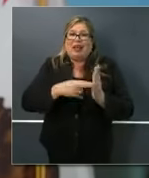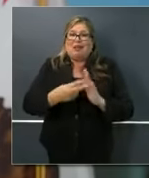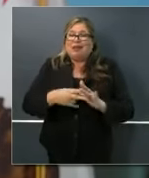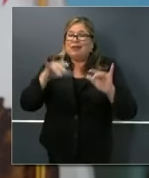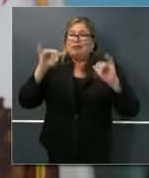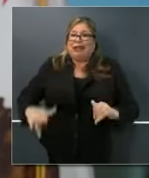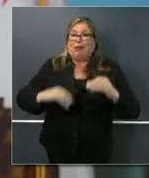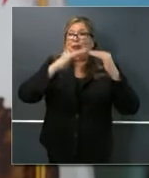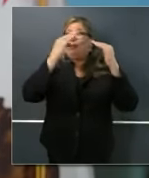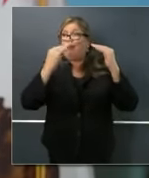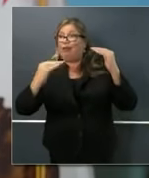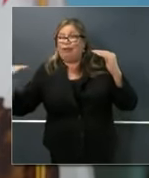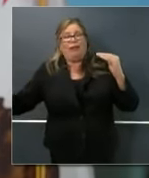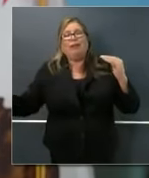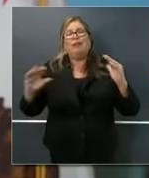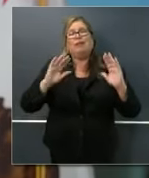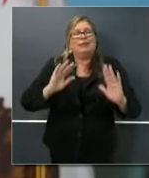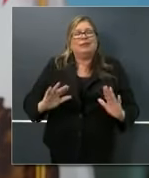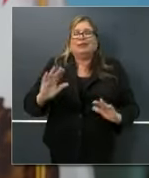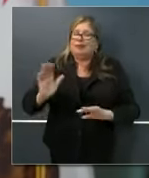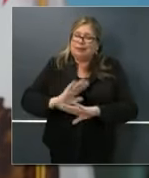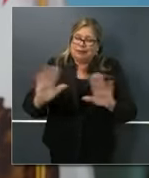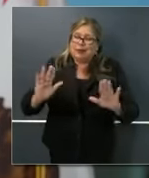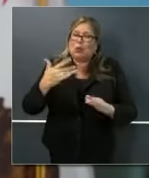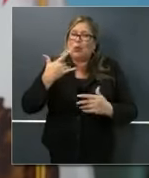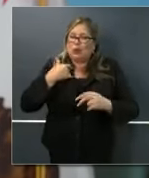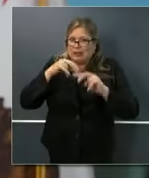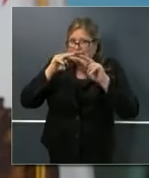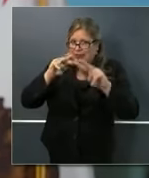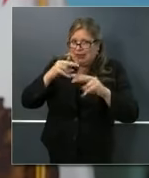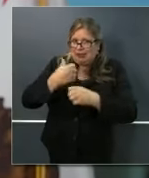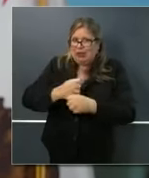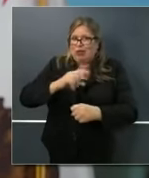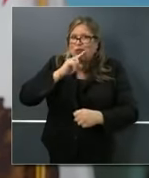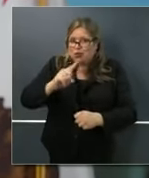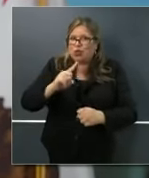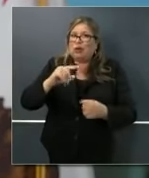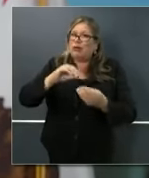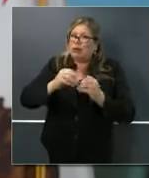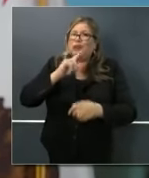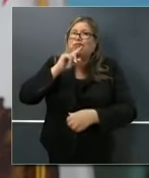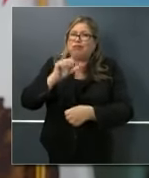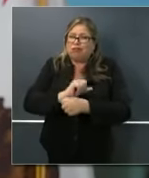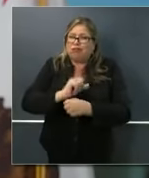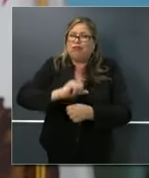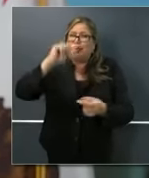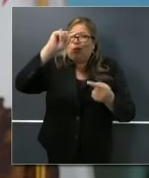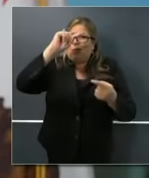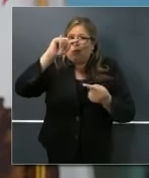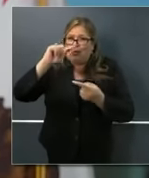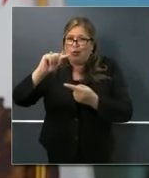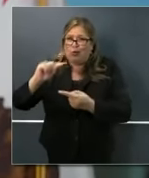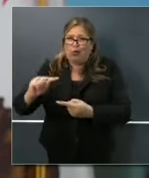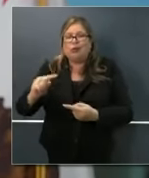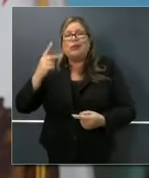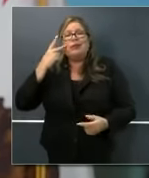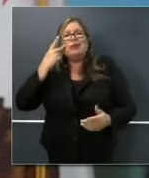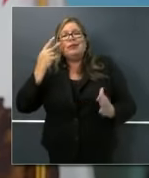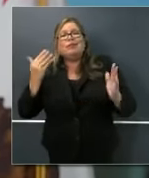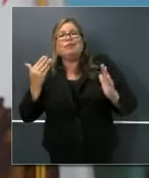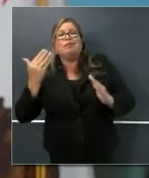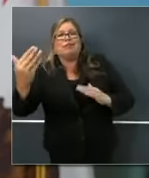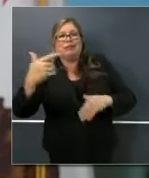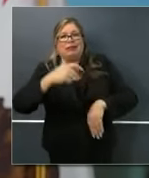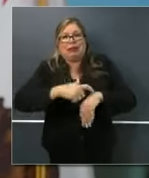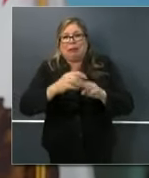needs not make a headline until we have some certainty over the course of a larger period and longer period